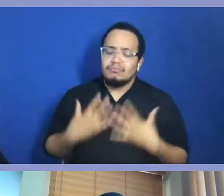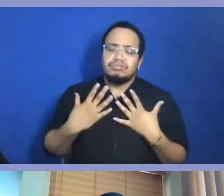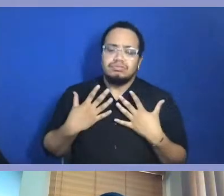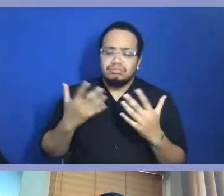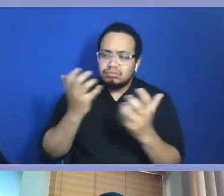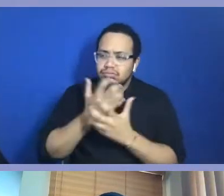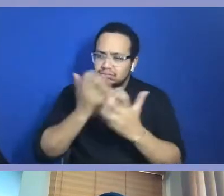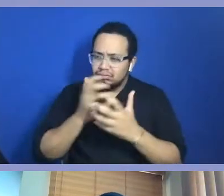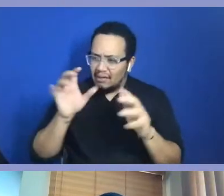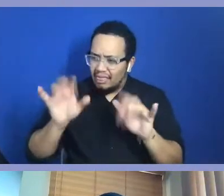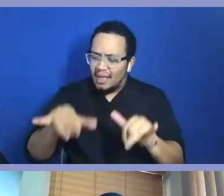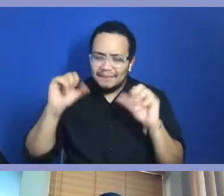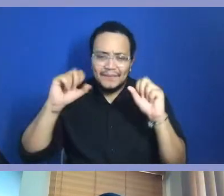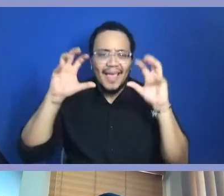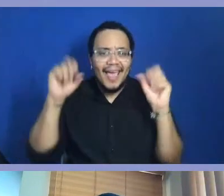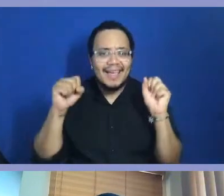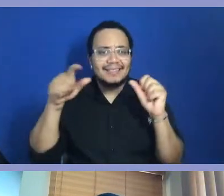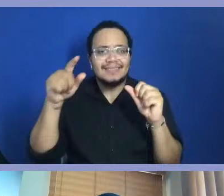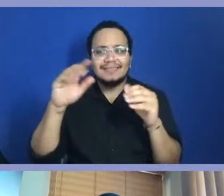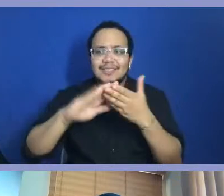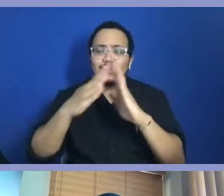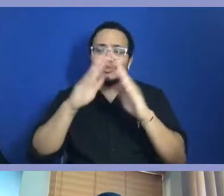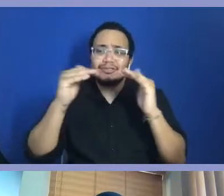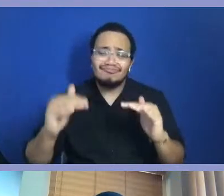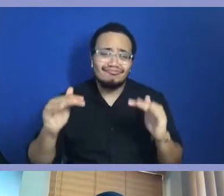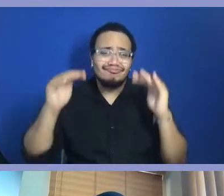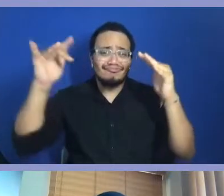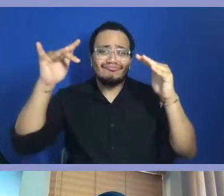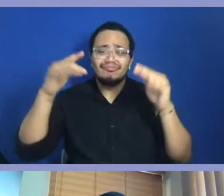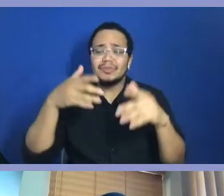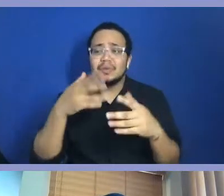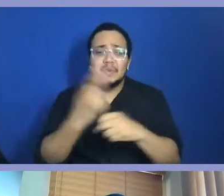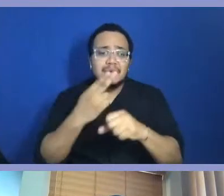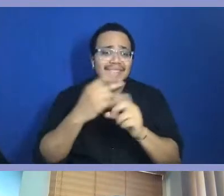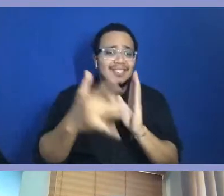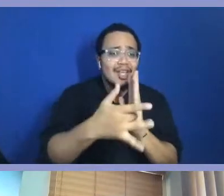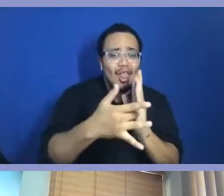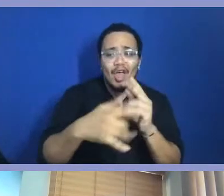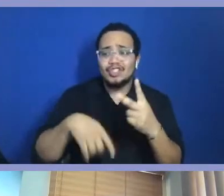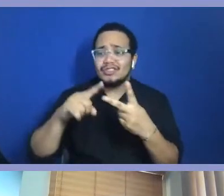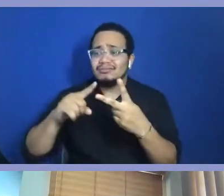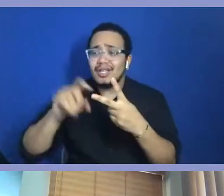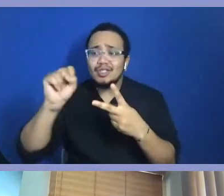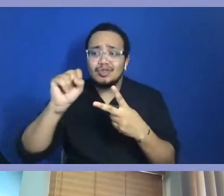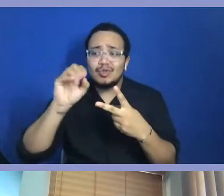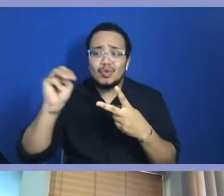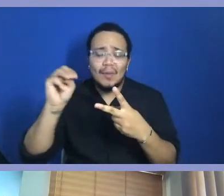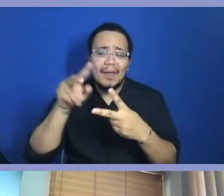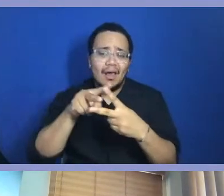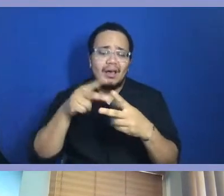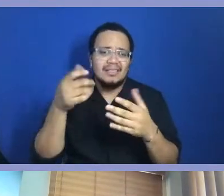just how the community has advanced through technology, through social media. And so, yeah, I would definitely say it's easier.